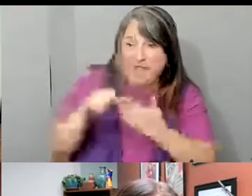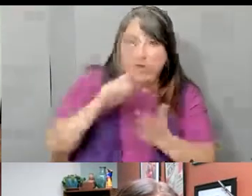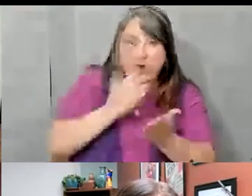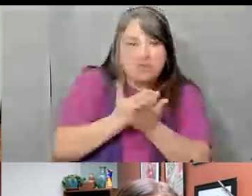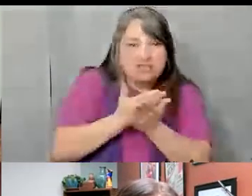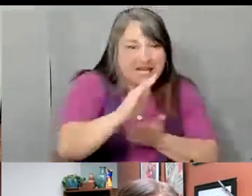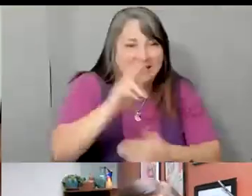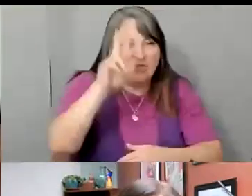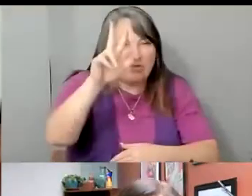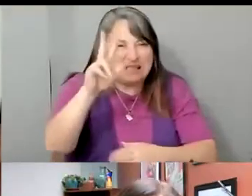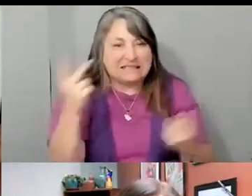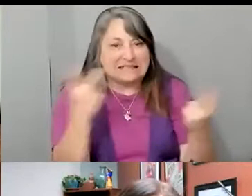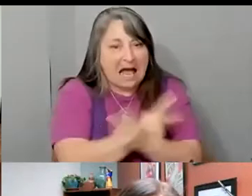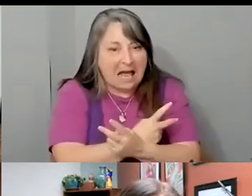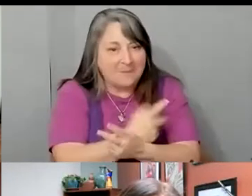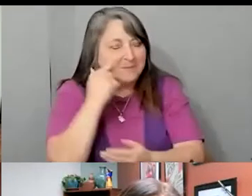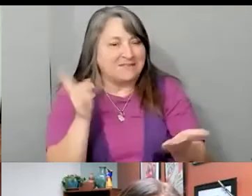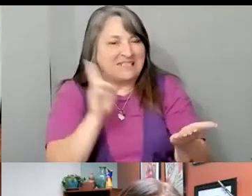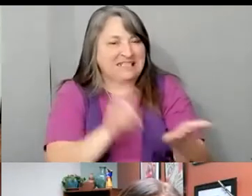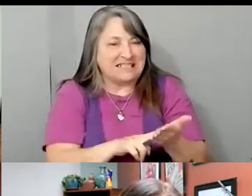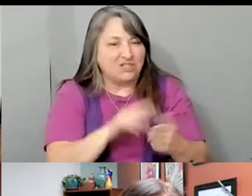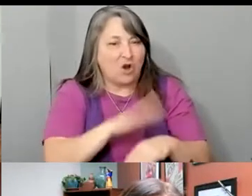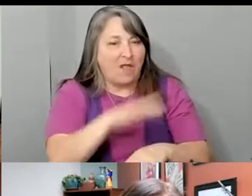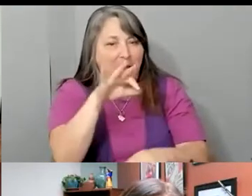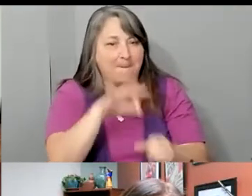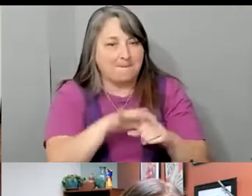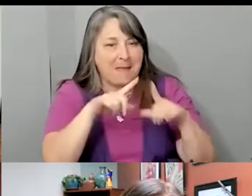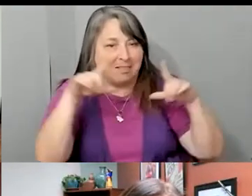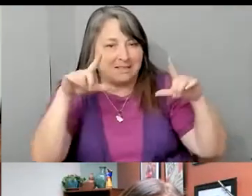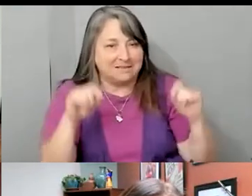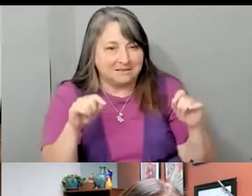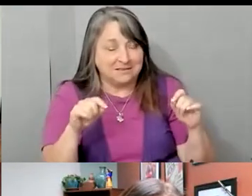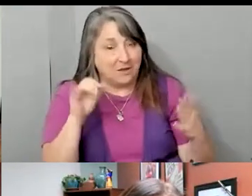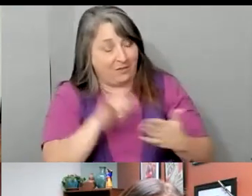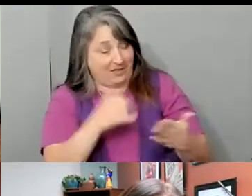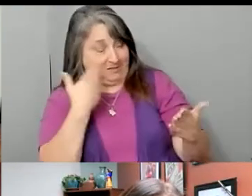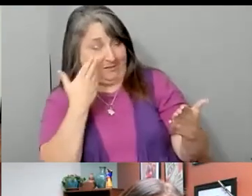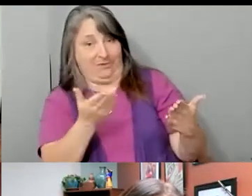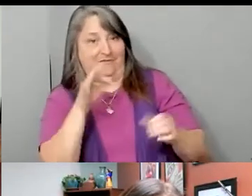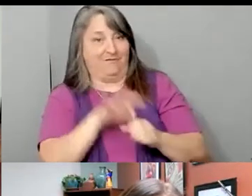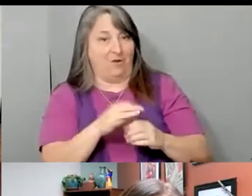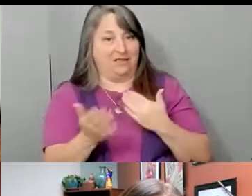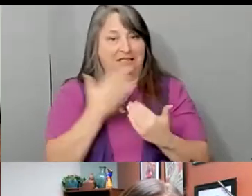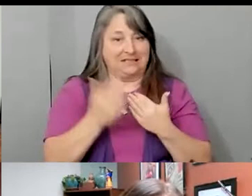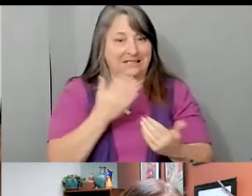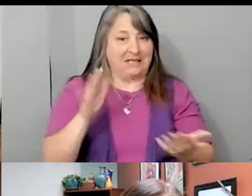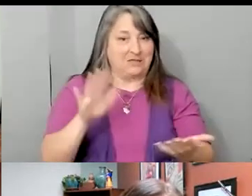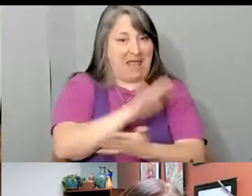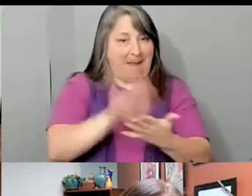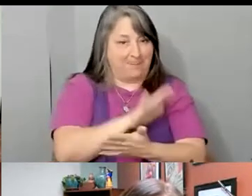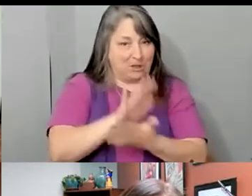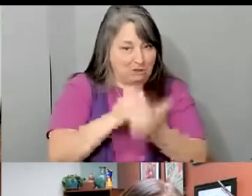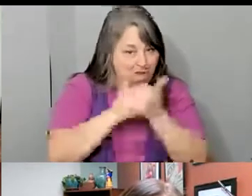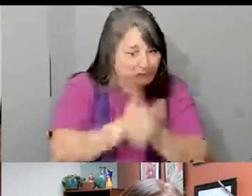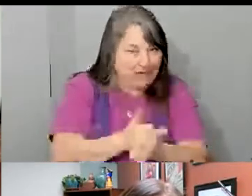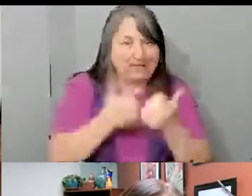-Latinos because of their signature on their ballot. And so, this on its face is something where you can vote easy, right? There's a paper trail. It's safe